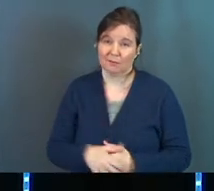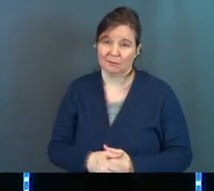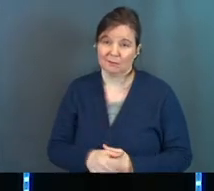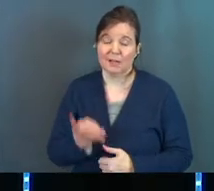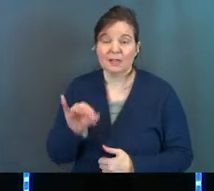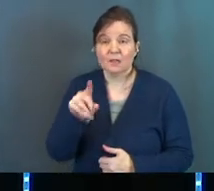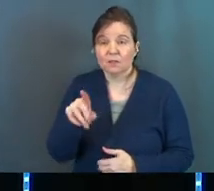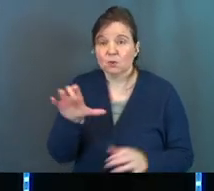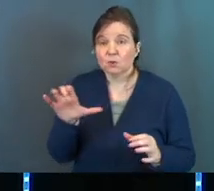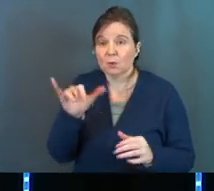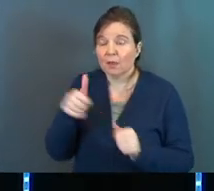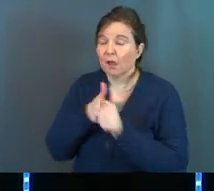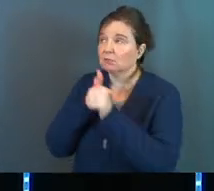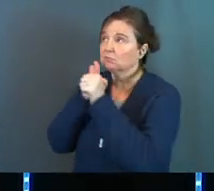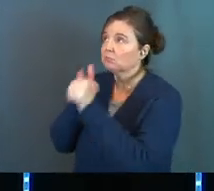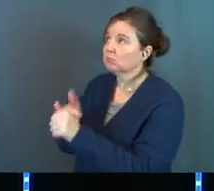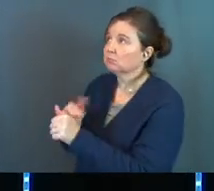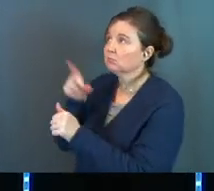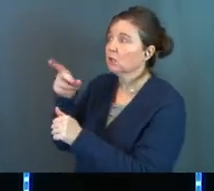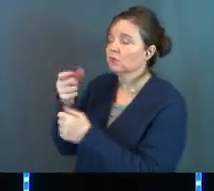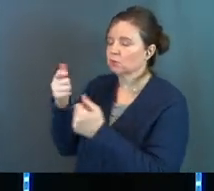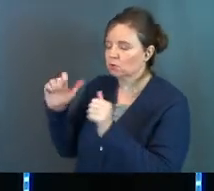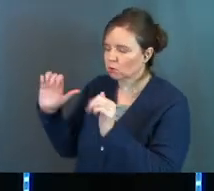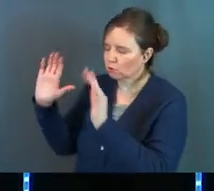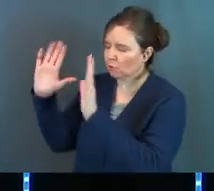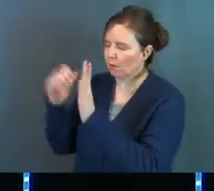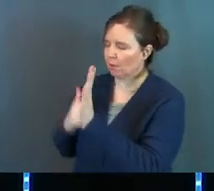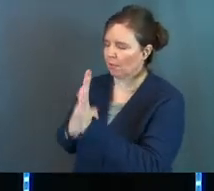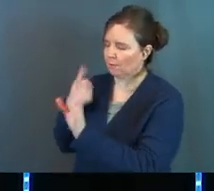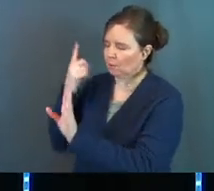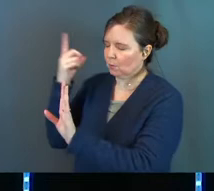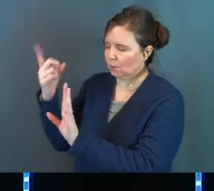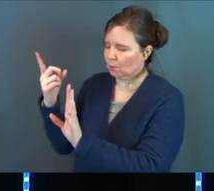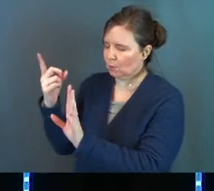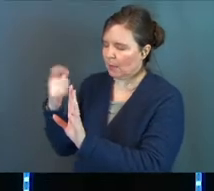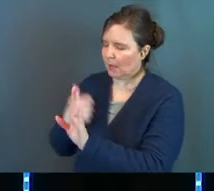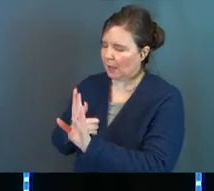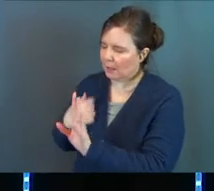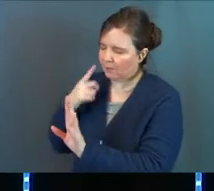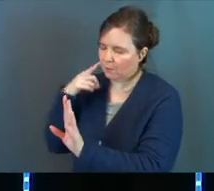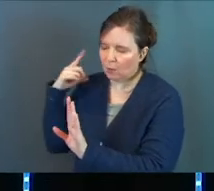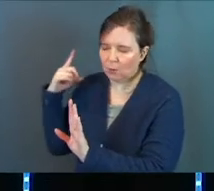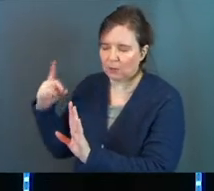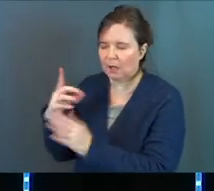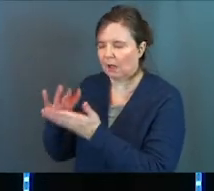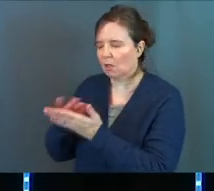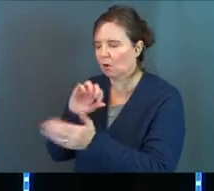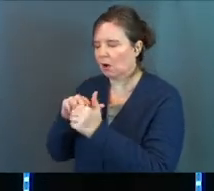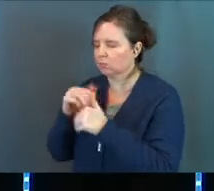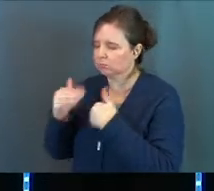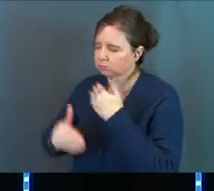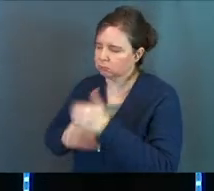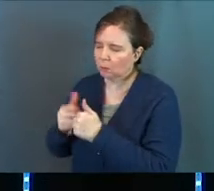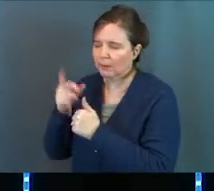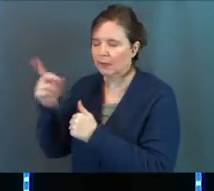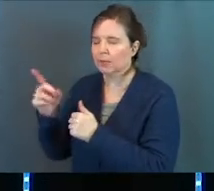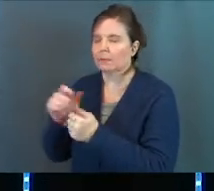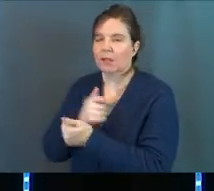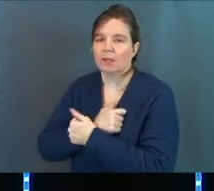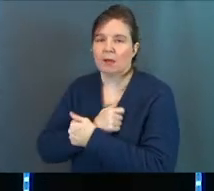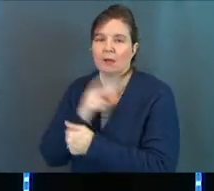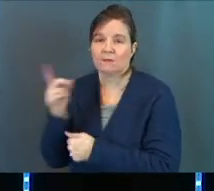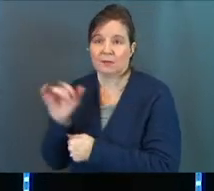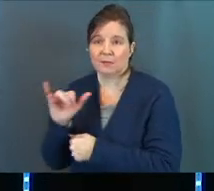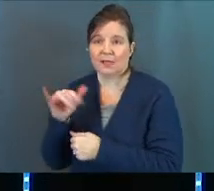And if you would do that, if you would surrender your life to him and live for him and learn how to walk with him and